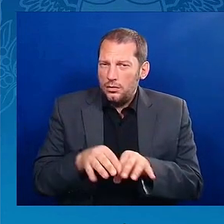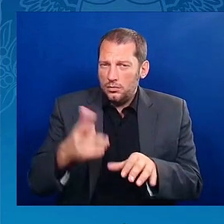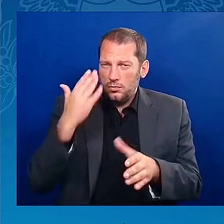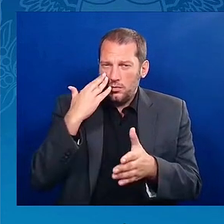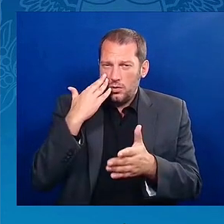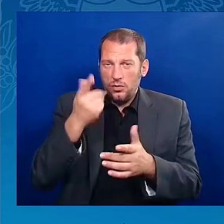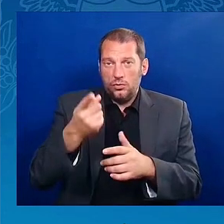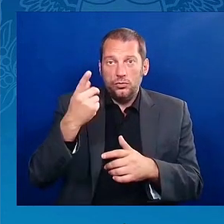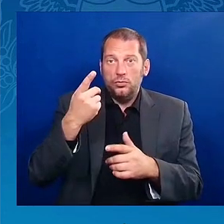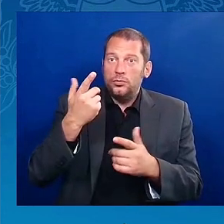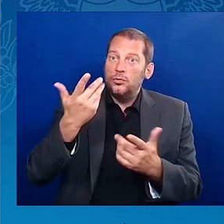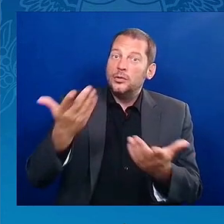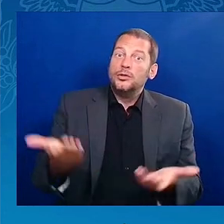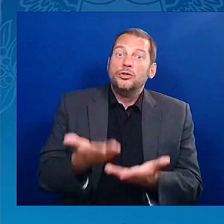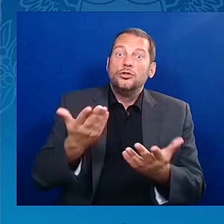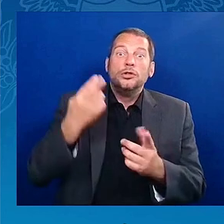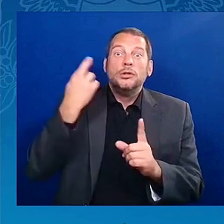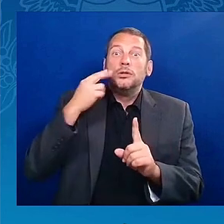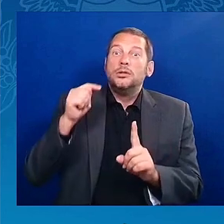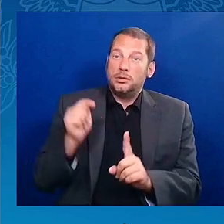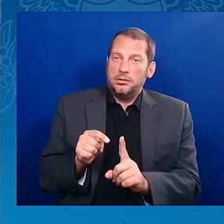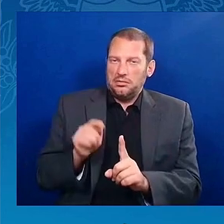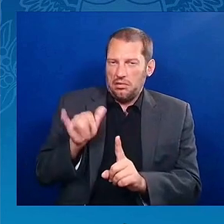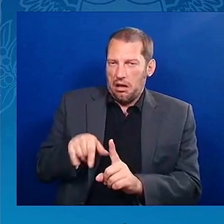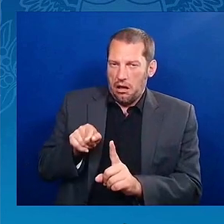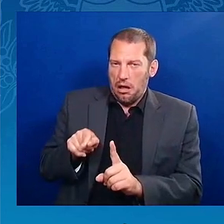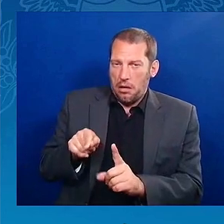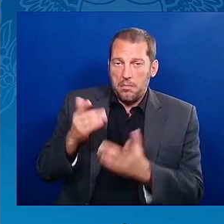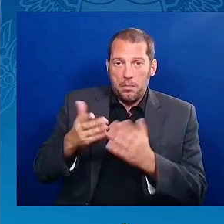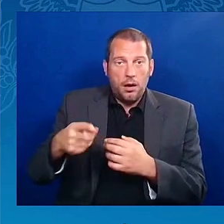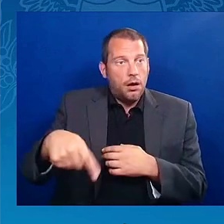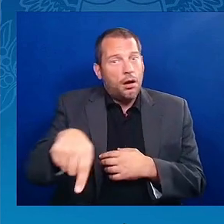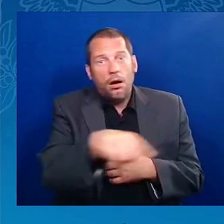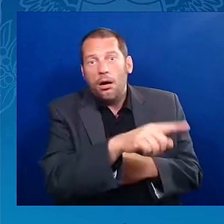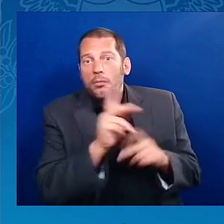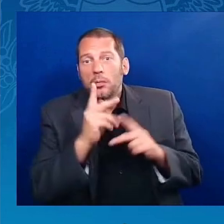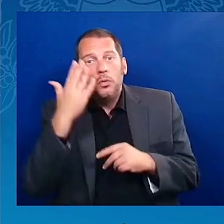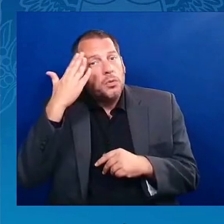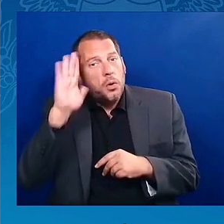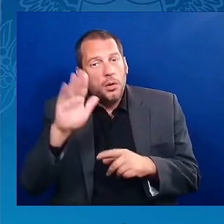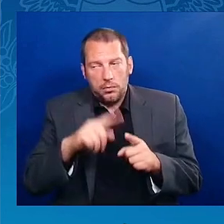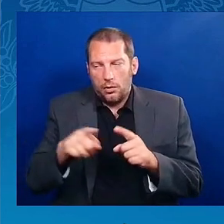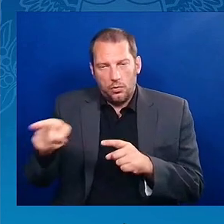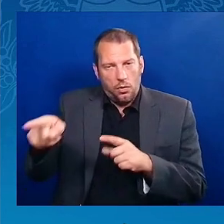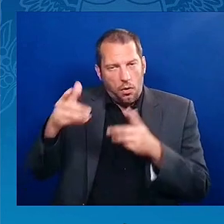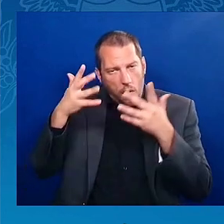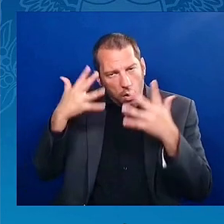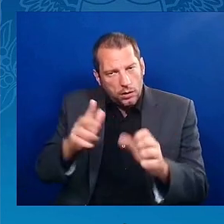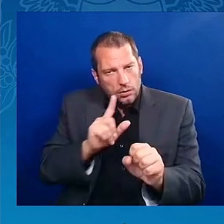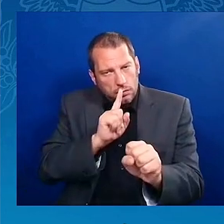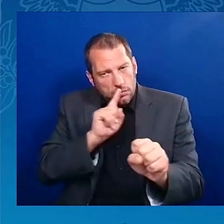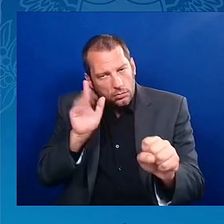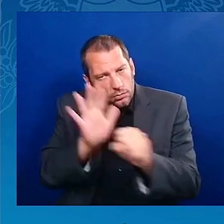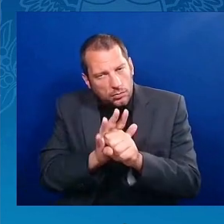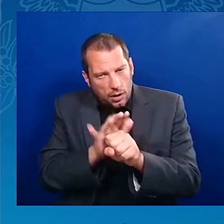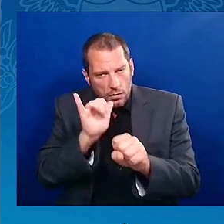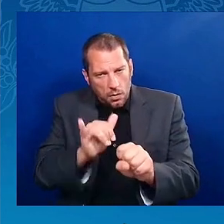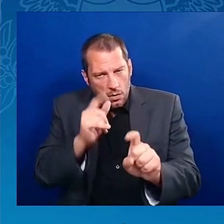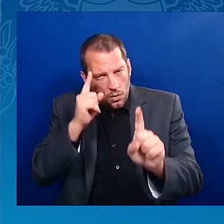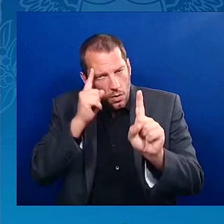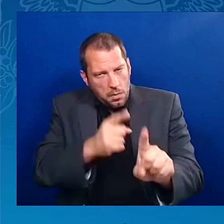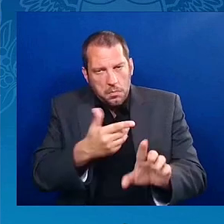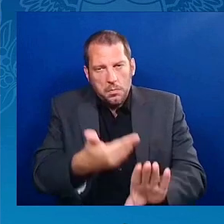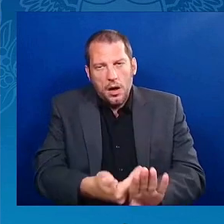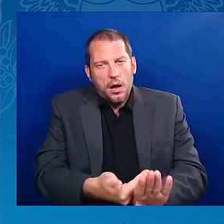were doing this long before you even got to the White House. You have been a huge proponent about entrepreneurship dollars and stuff that's